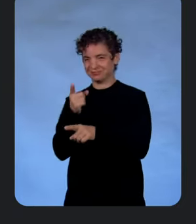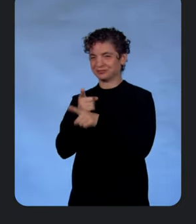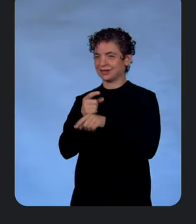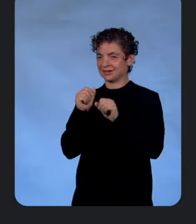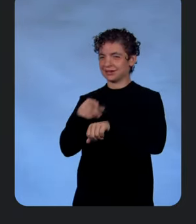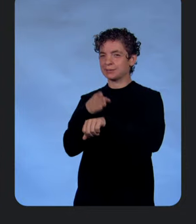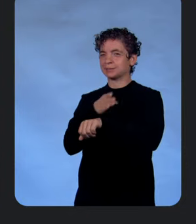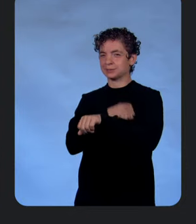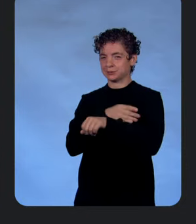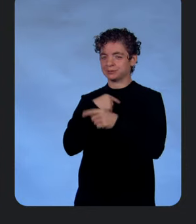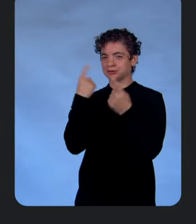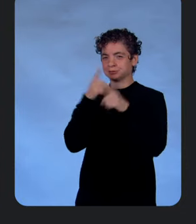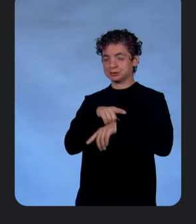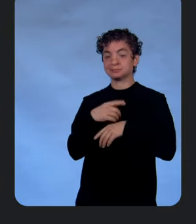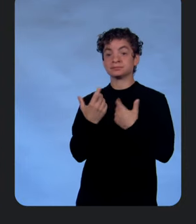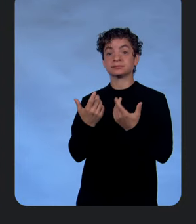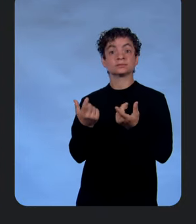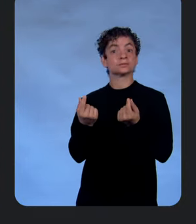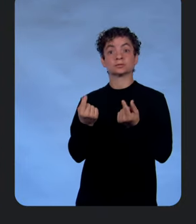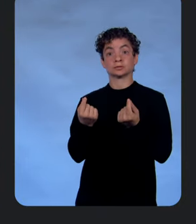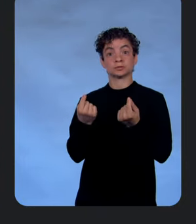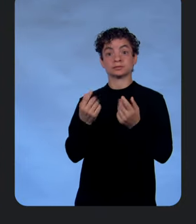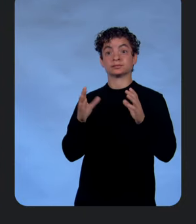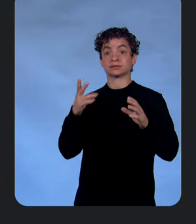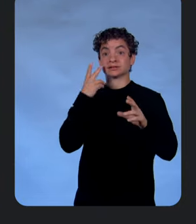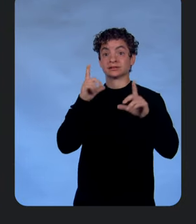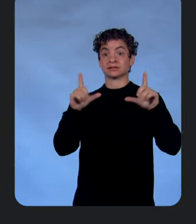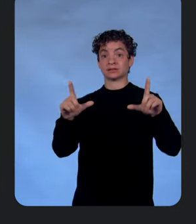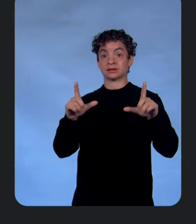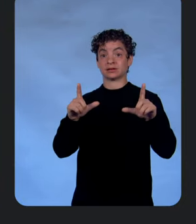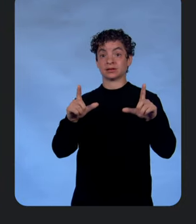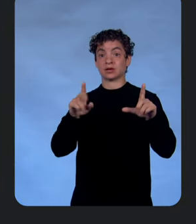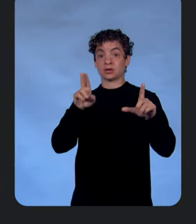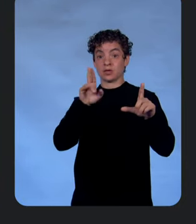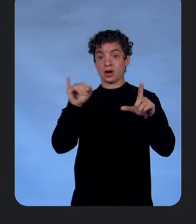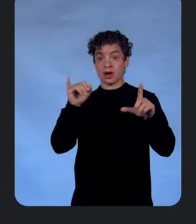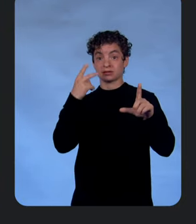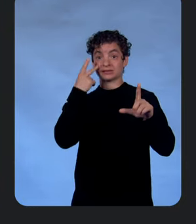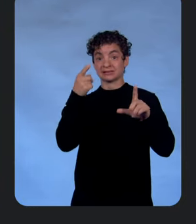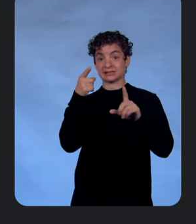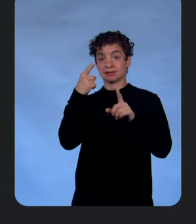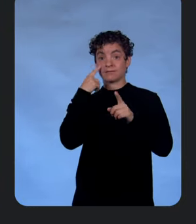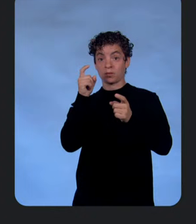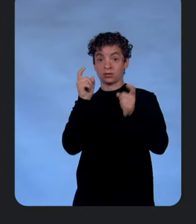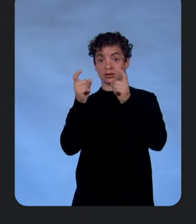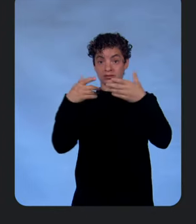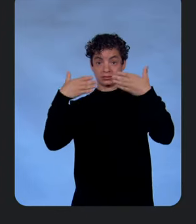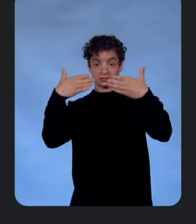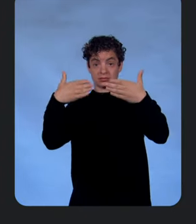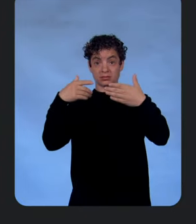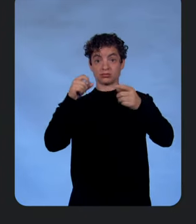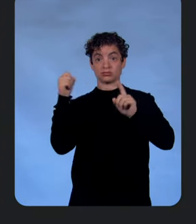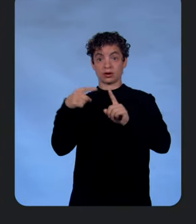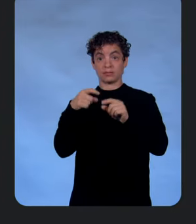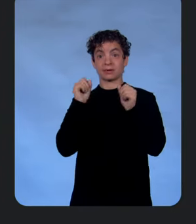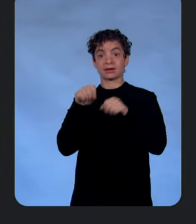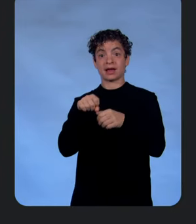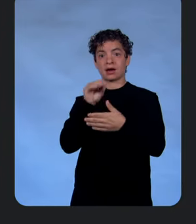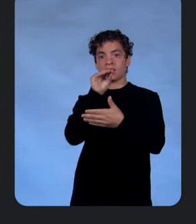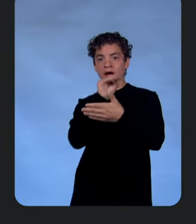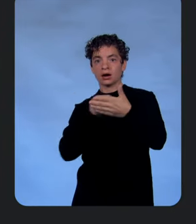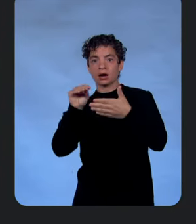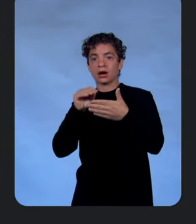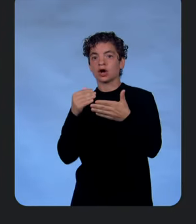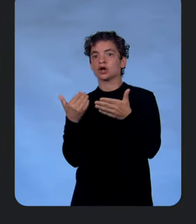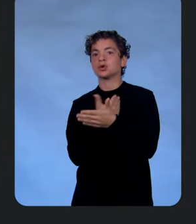So here's our new UI for comparing prompts. We can add a new prompt. We call this like a new candidate. And I've pasted it in a new one here that's a